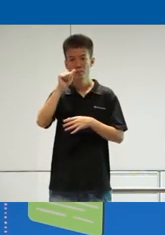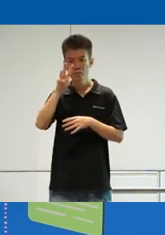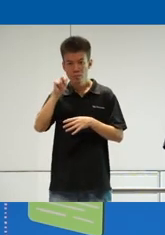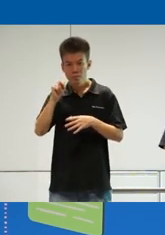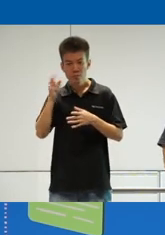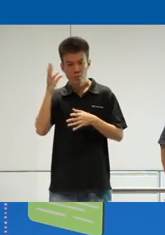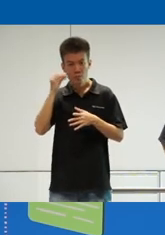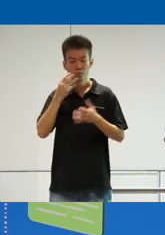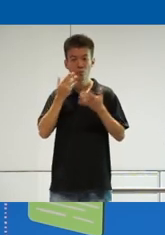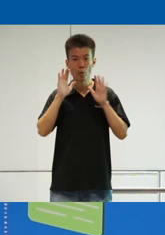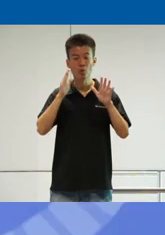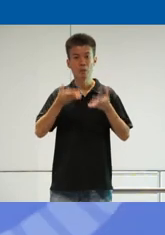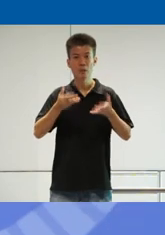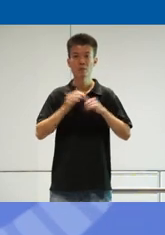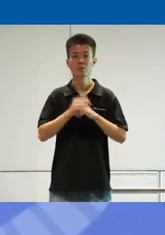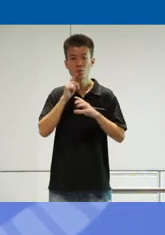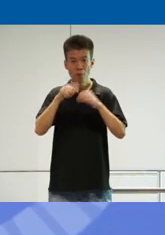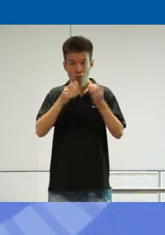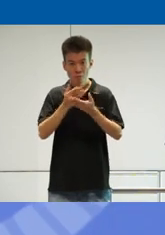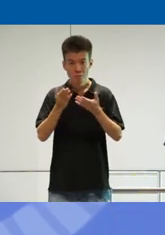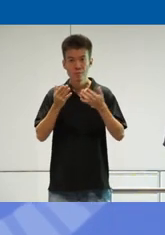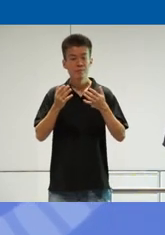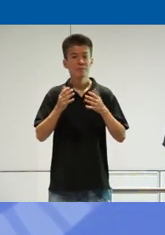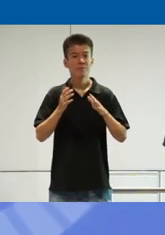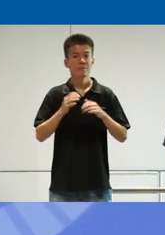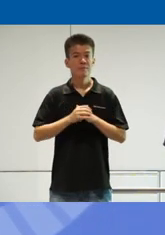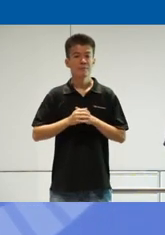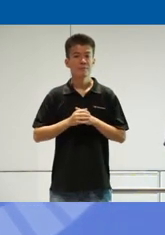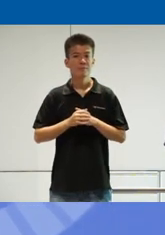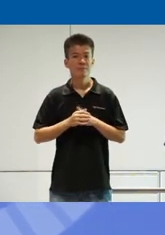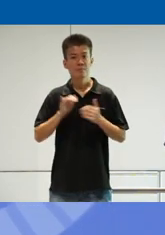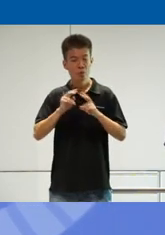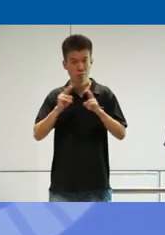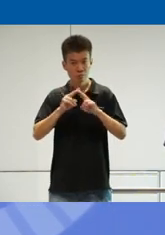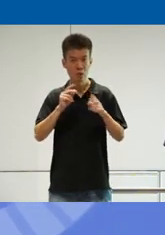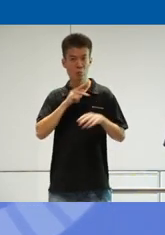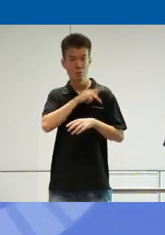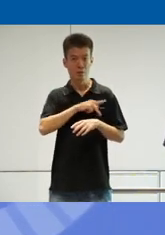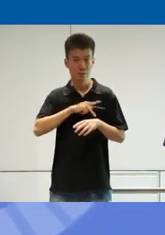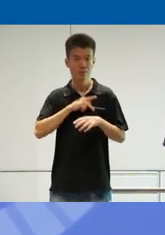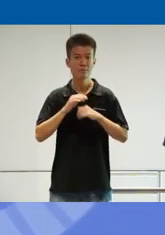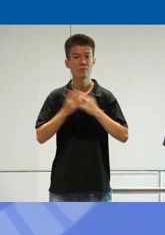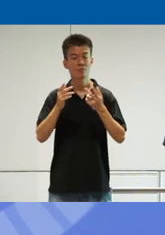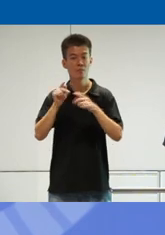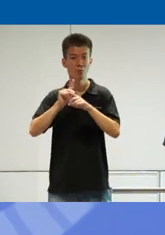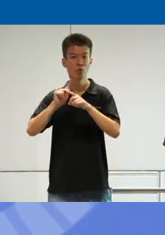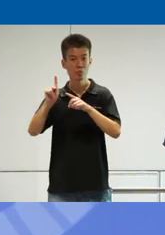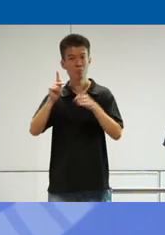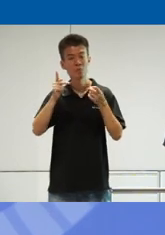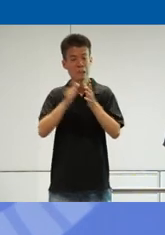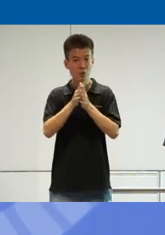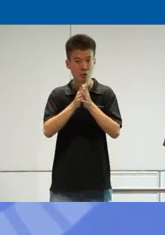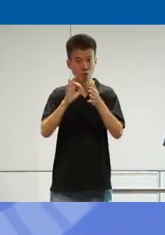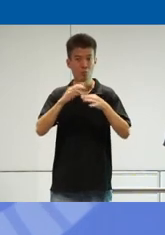It's also wonderful to be here to talk about something that is, you know, a very personal and professional interest